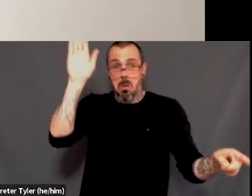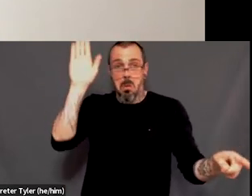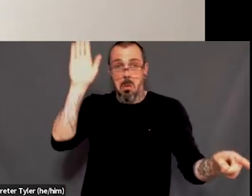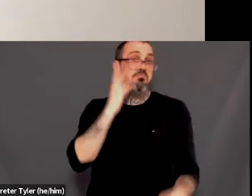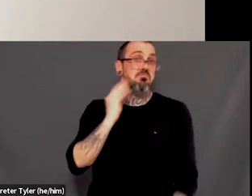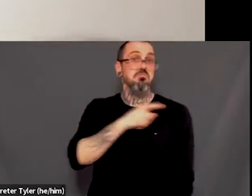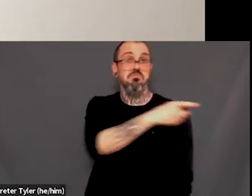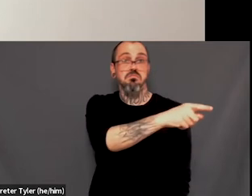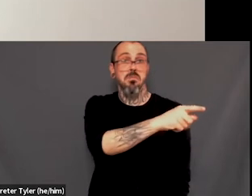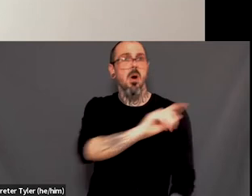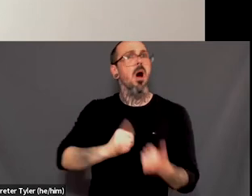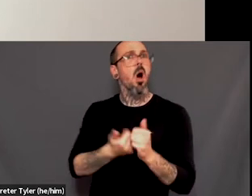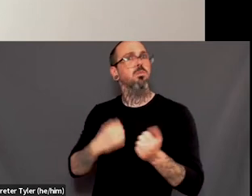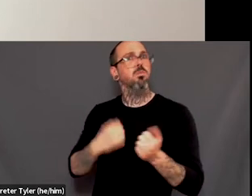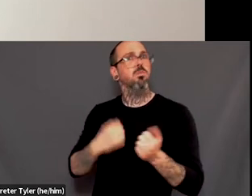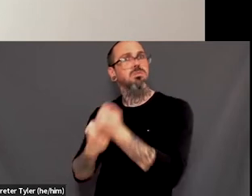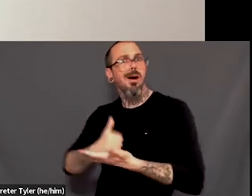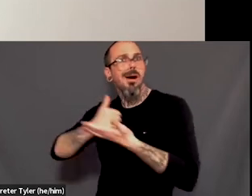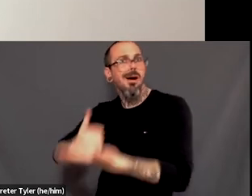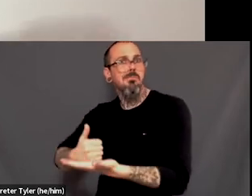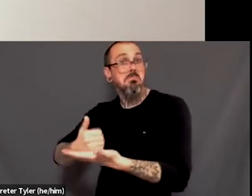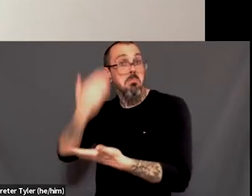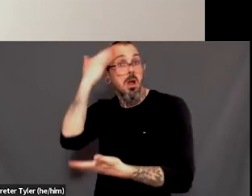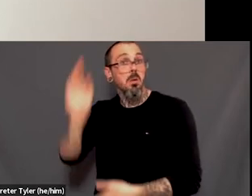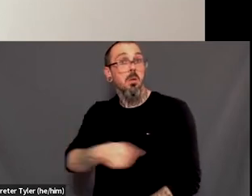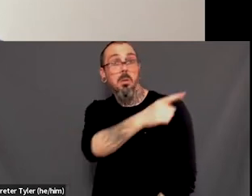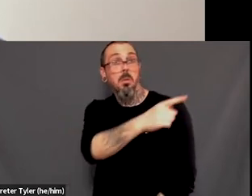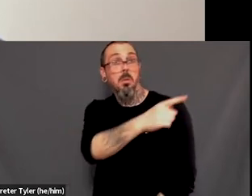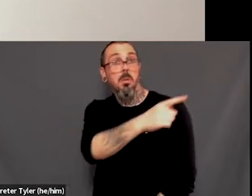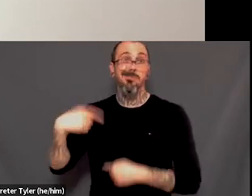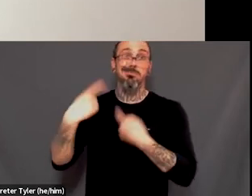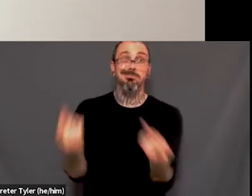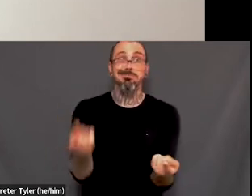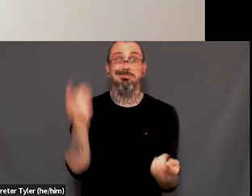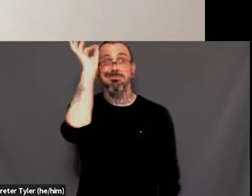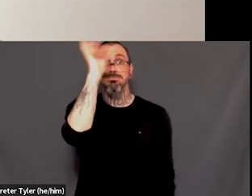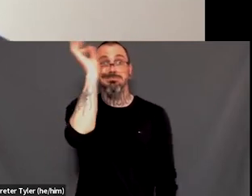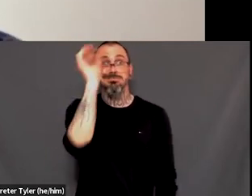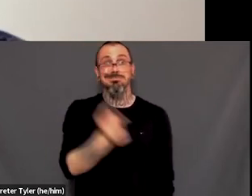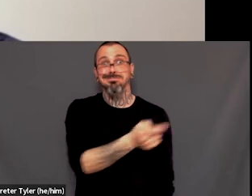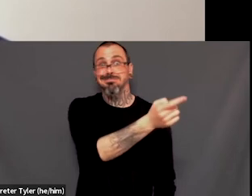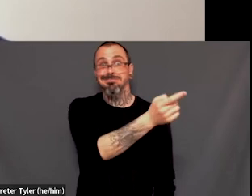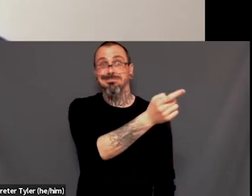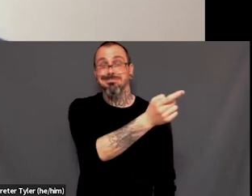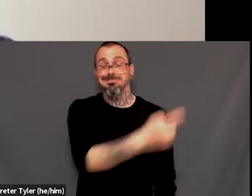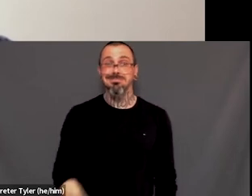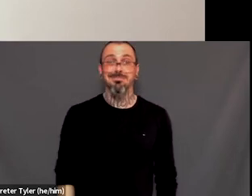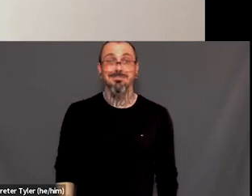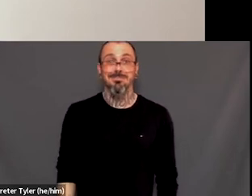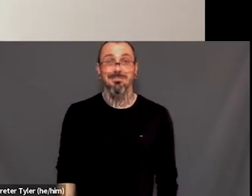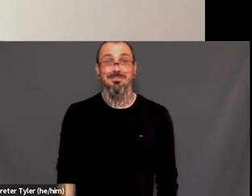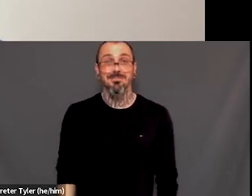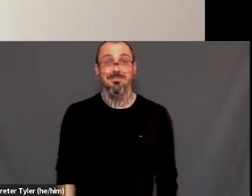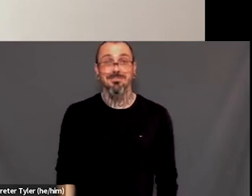to, you know, provide appropriate healthcare. If it's, if it's never even occurred to them, um, which would be, I, that would be